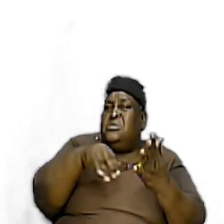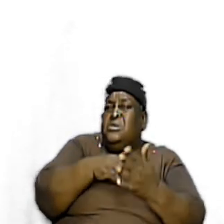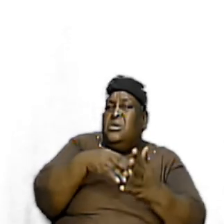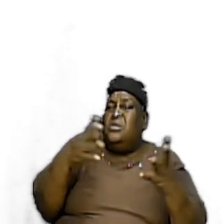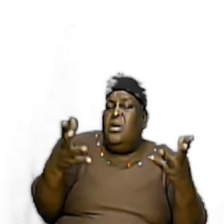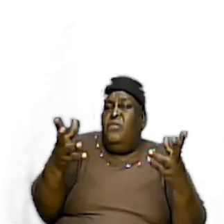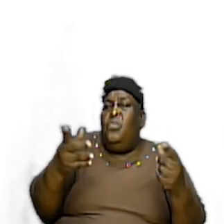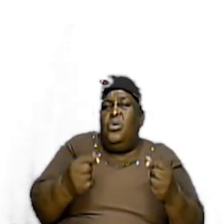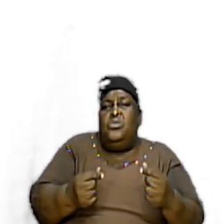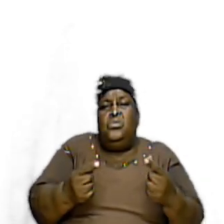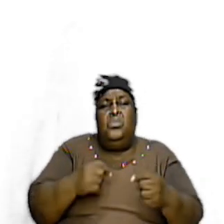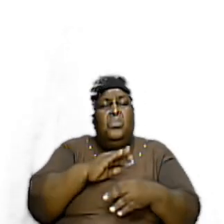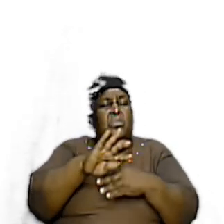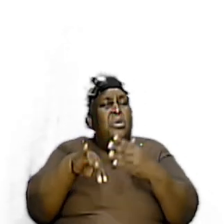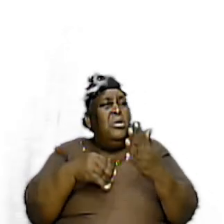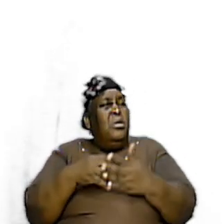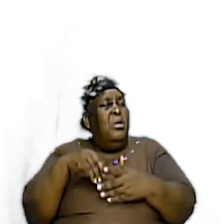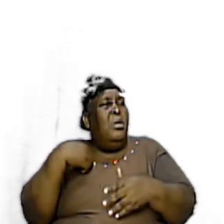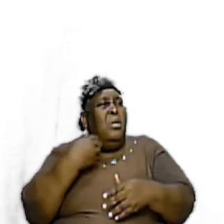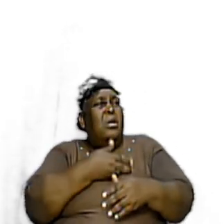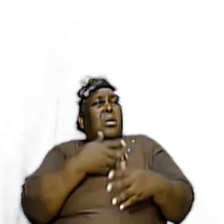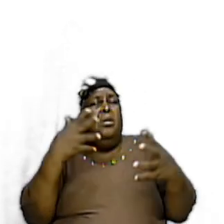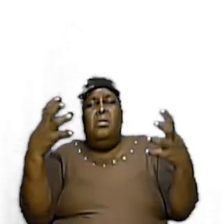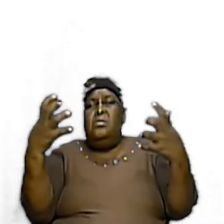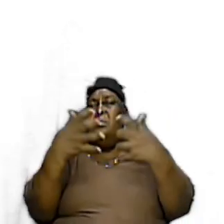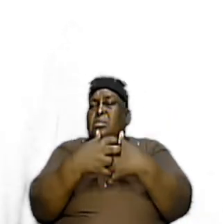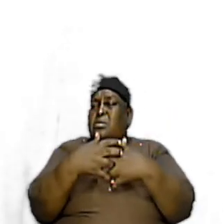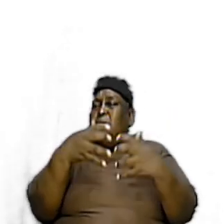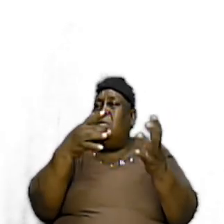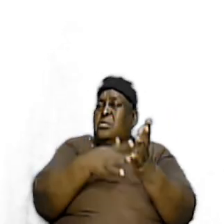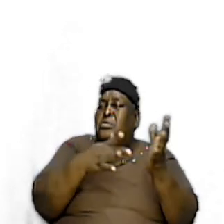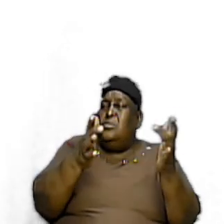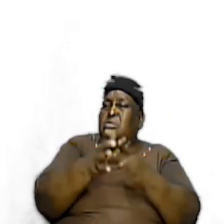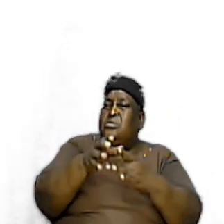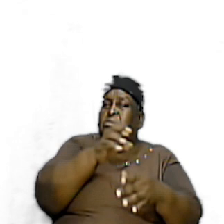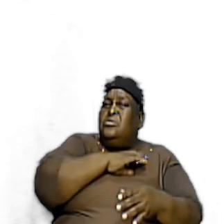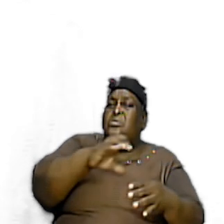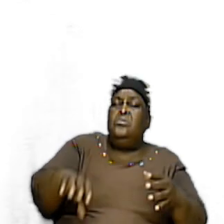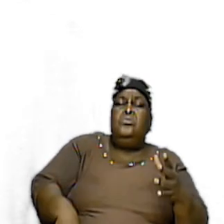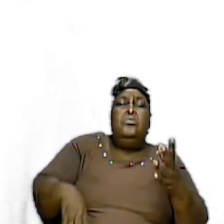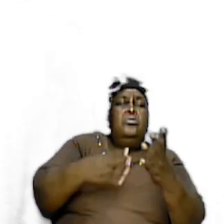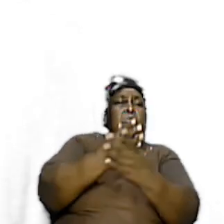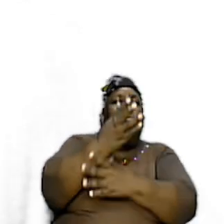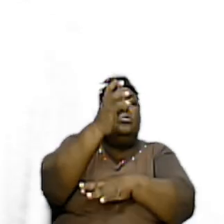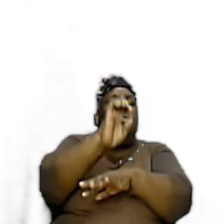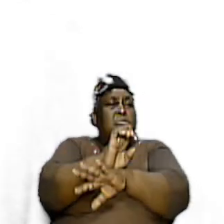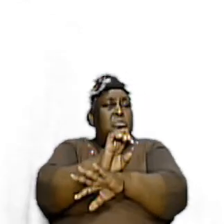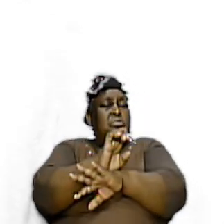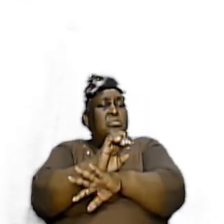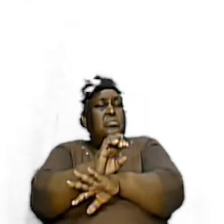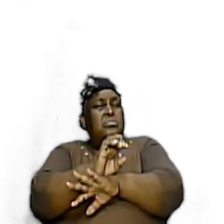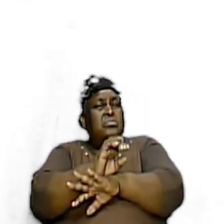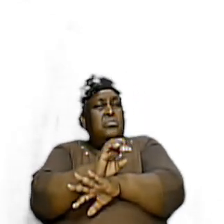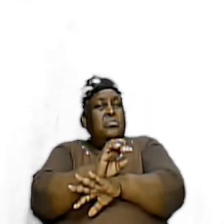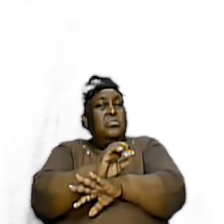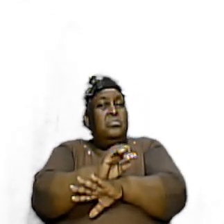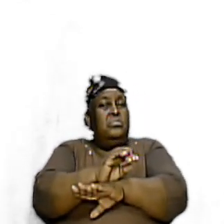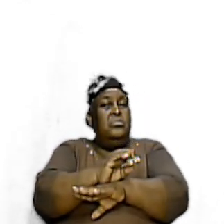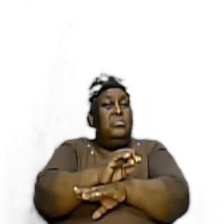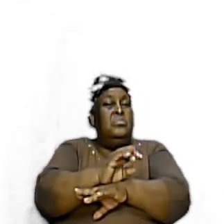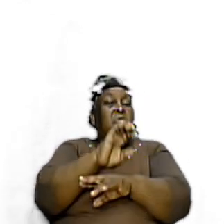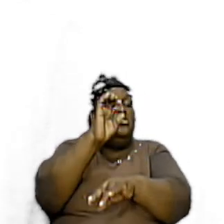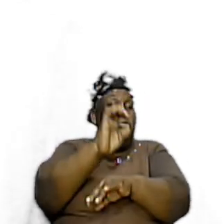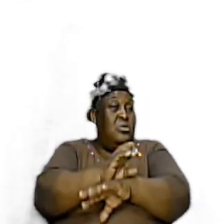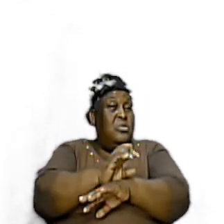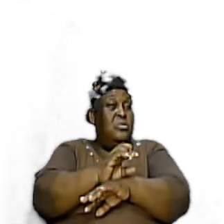And all of us Are connected To Jesus Christ Through the church Yes Because